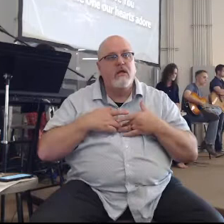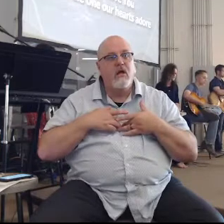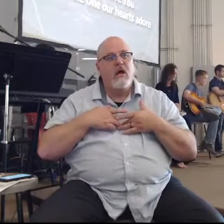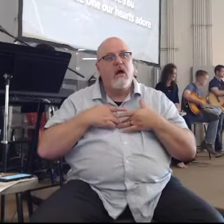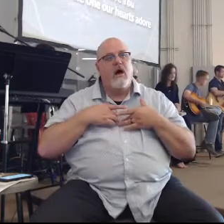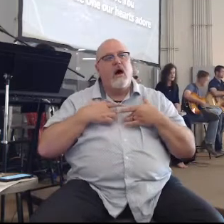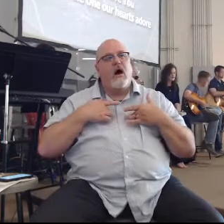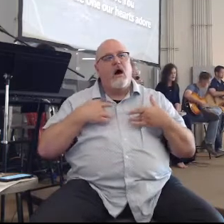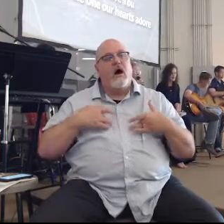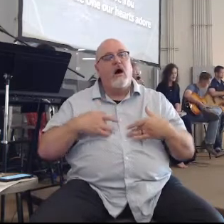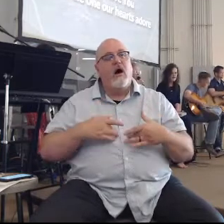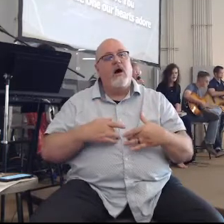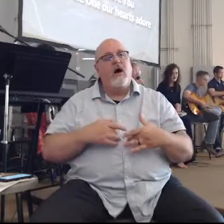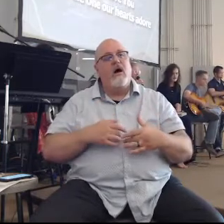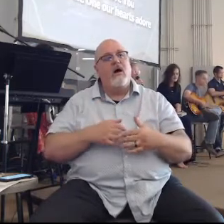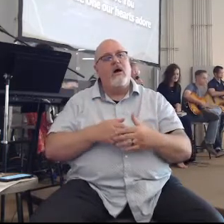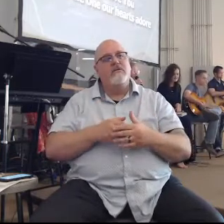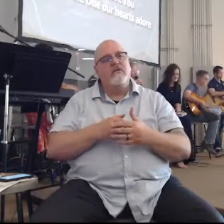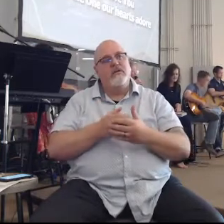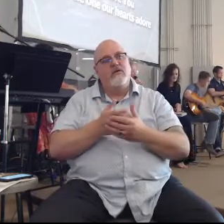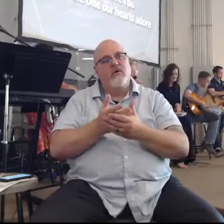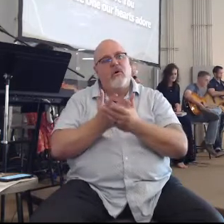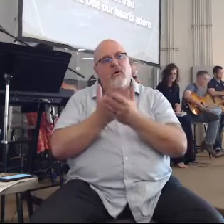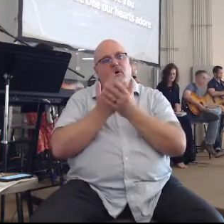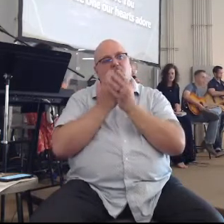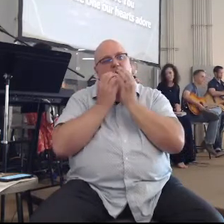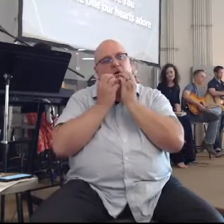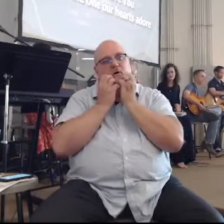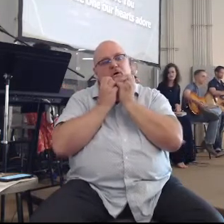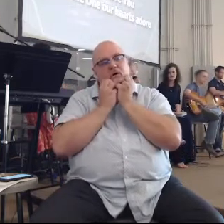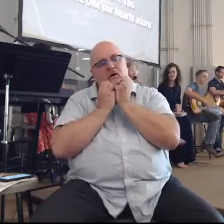hearts adore